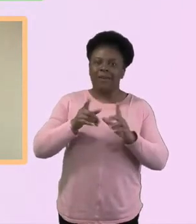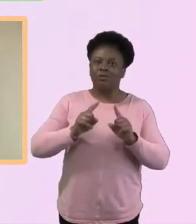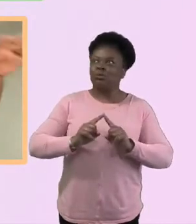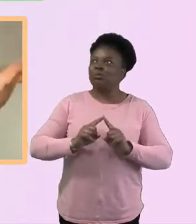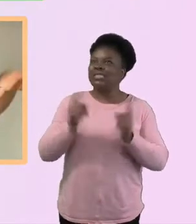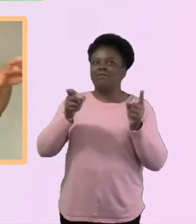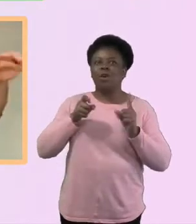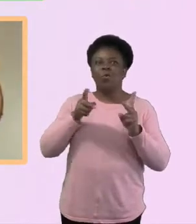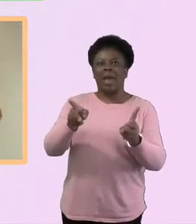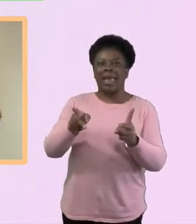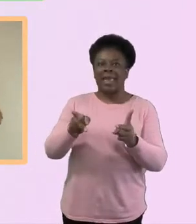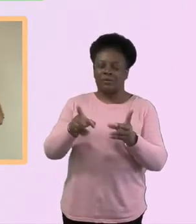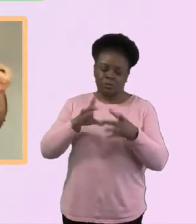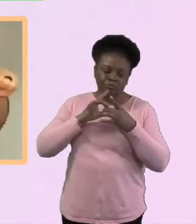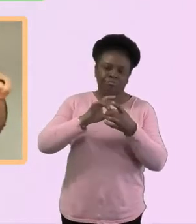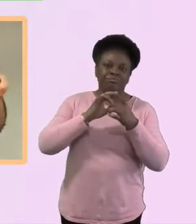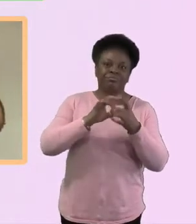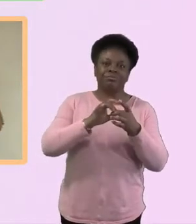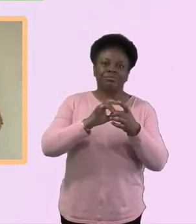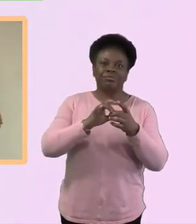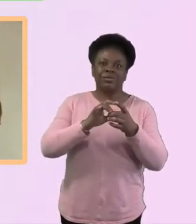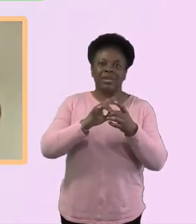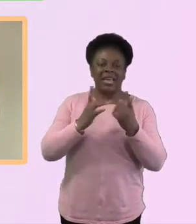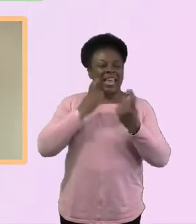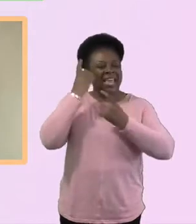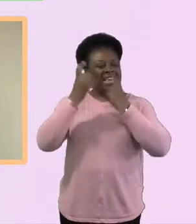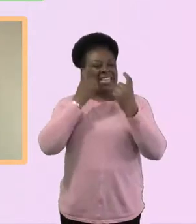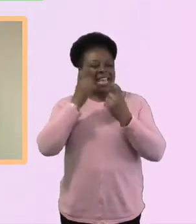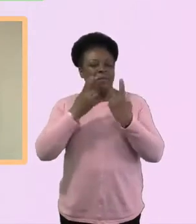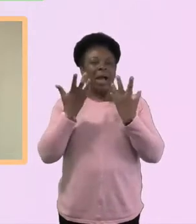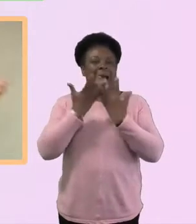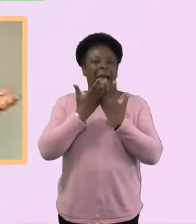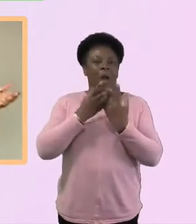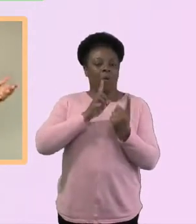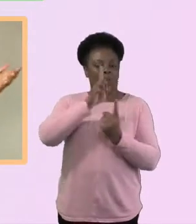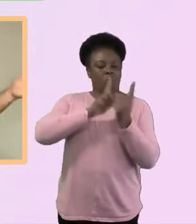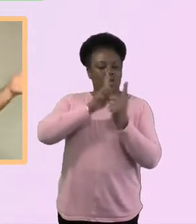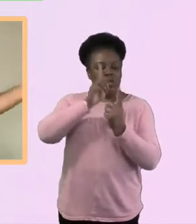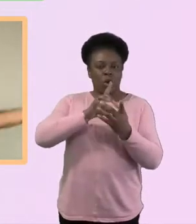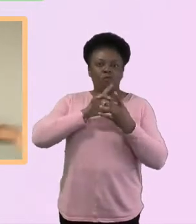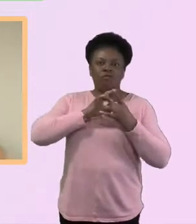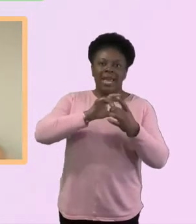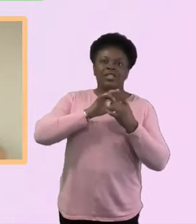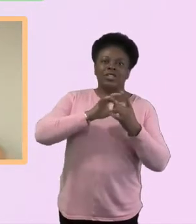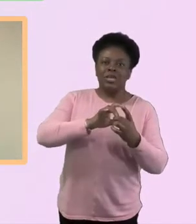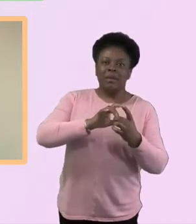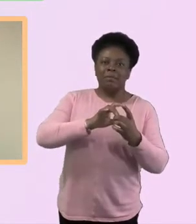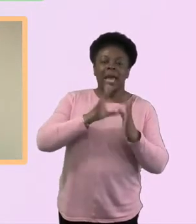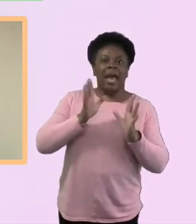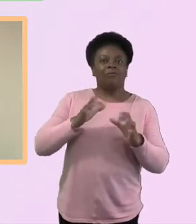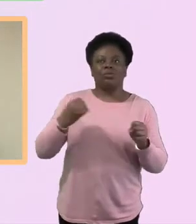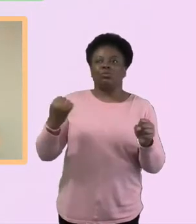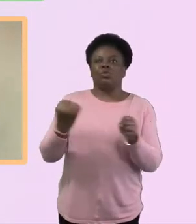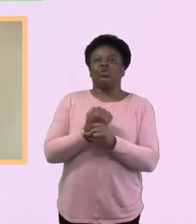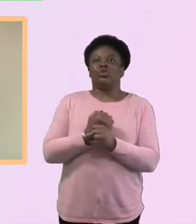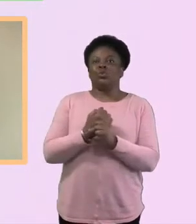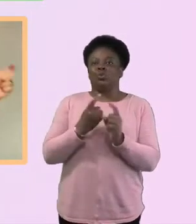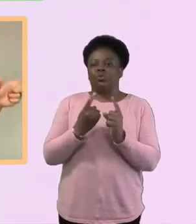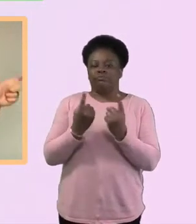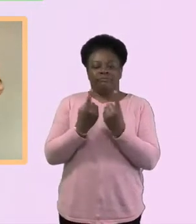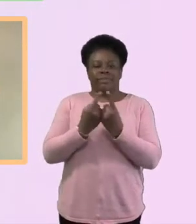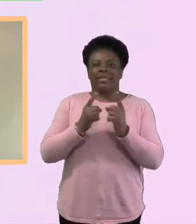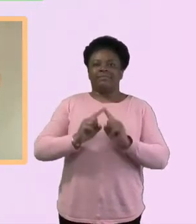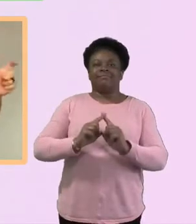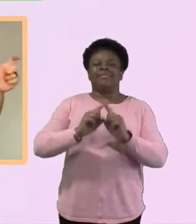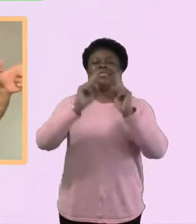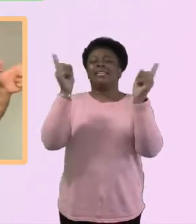we find ways to go to them? One-on-one conversations, one-on-one relationships, but doing things differently from what we've done before. And I think, you